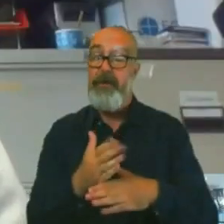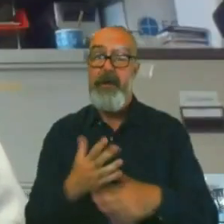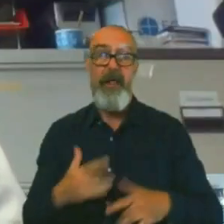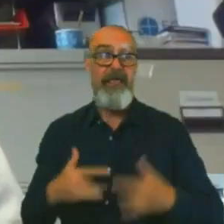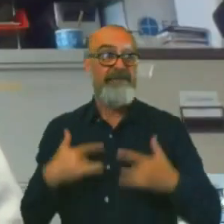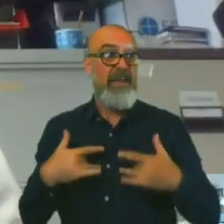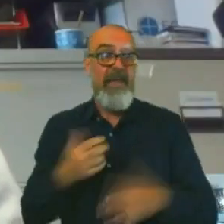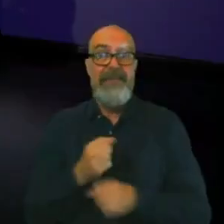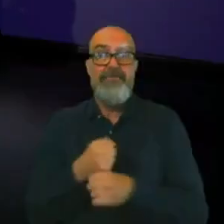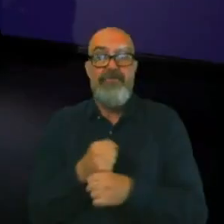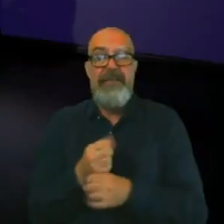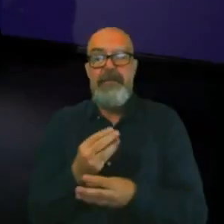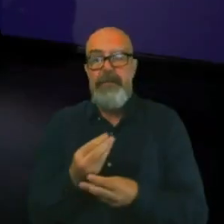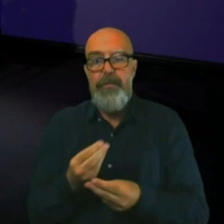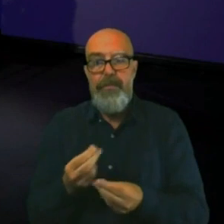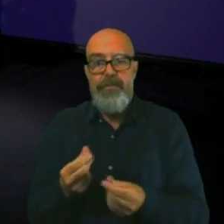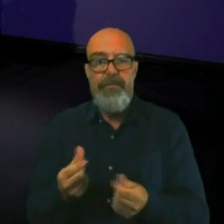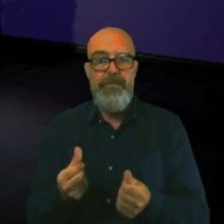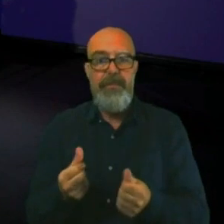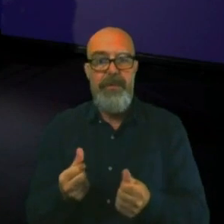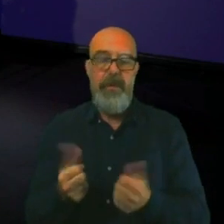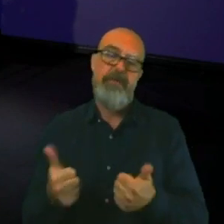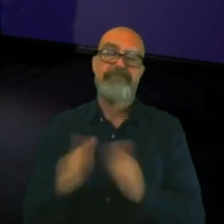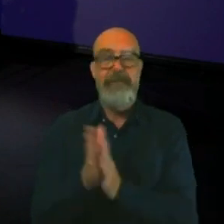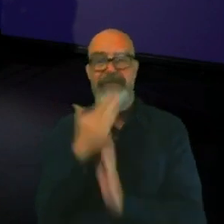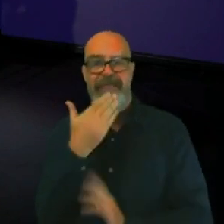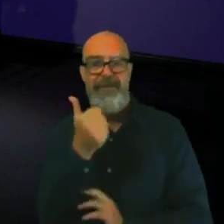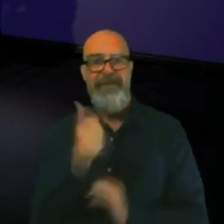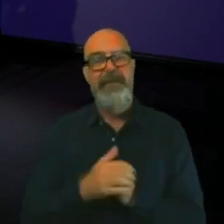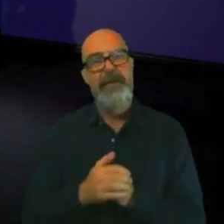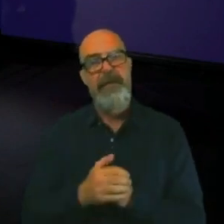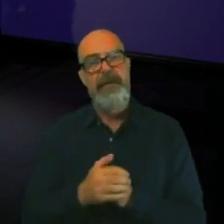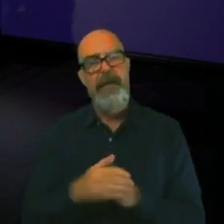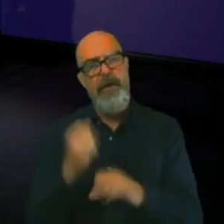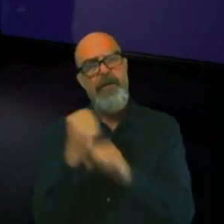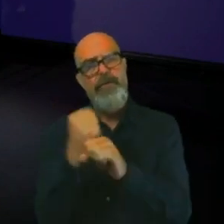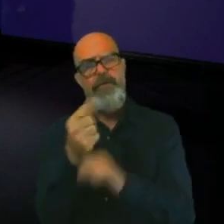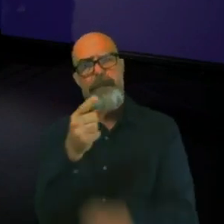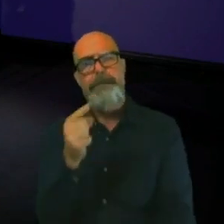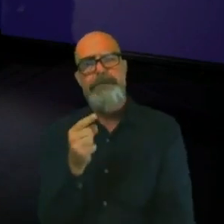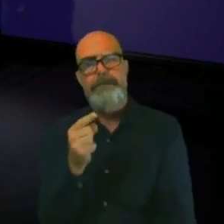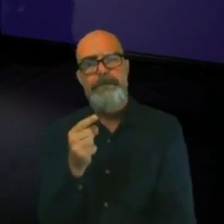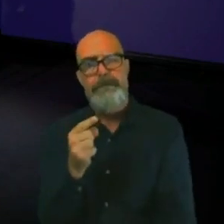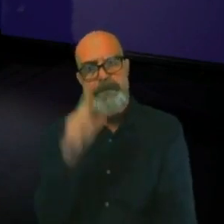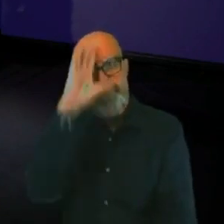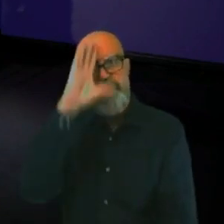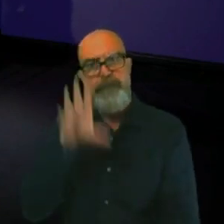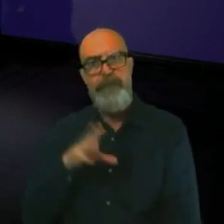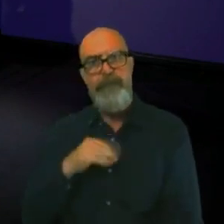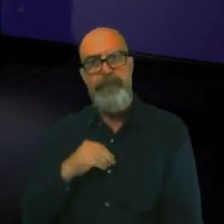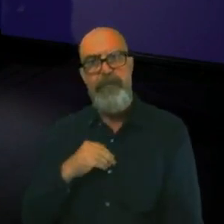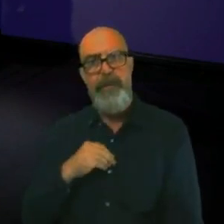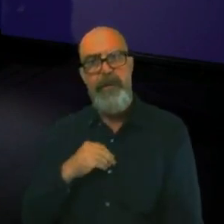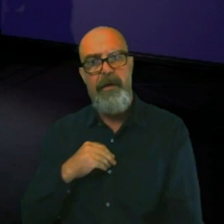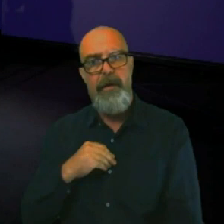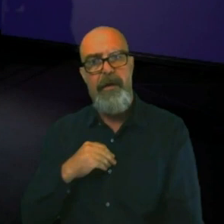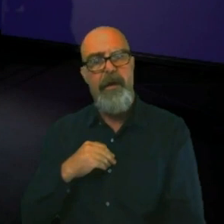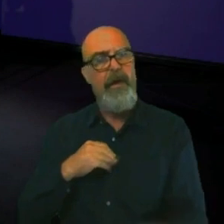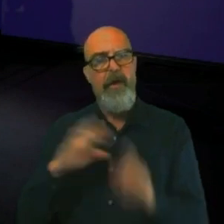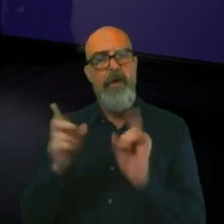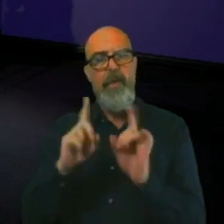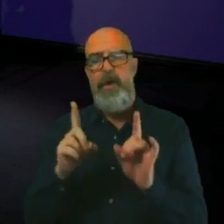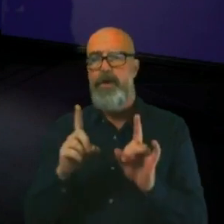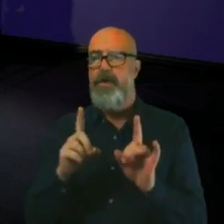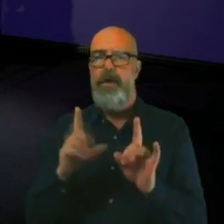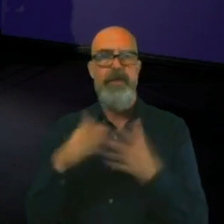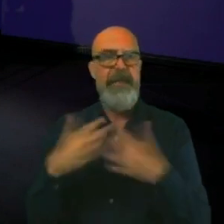you. So, Georgia, can you tell me what has been sort of the most exciting or rewarding